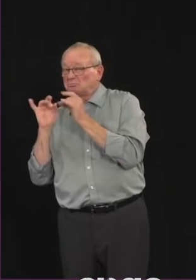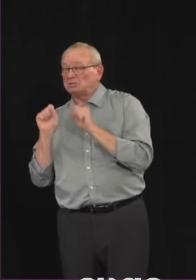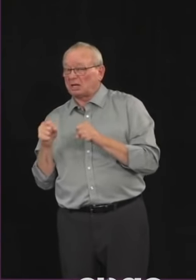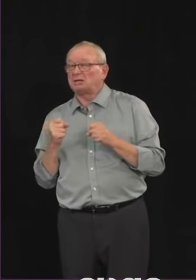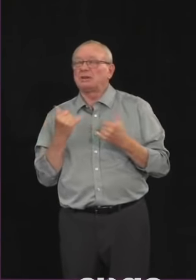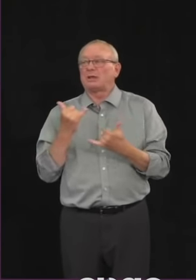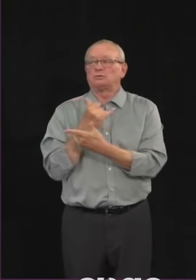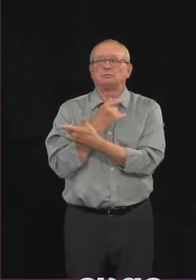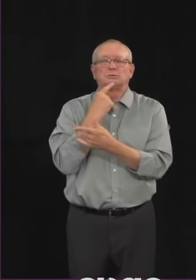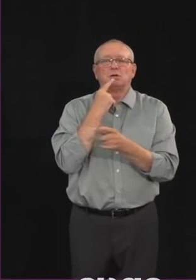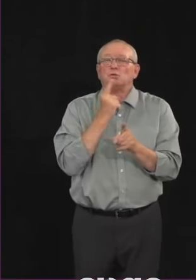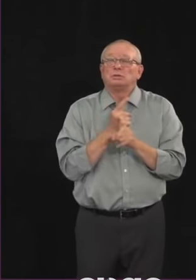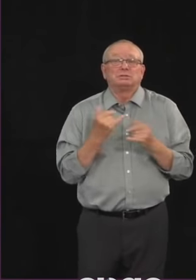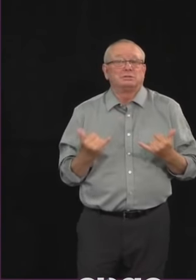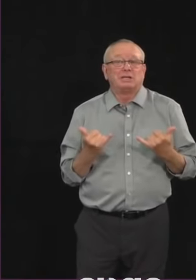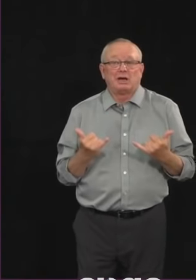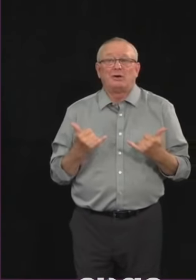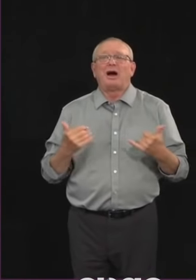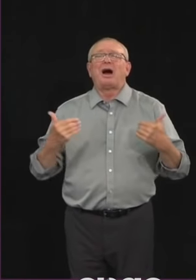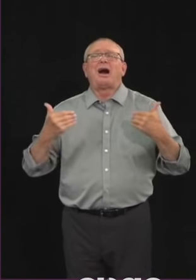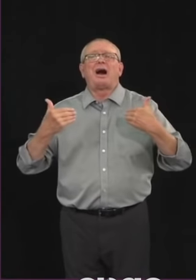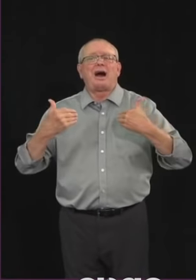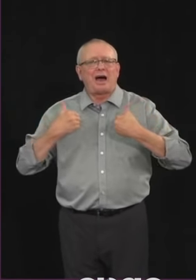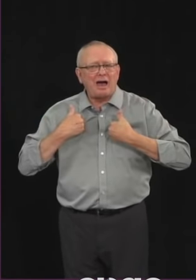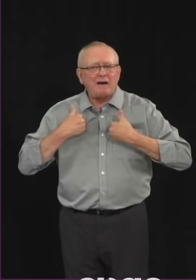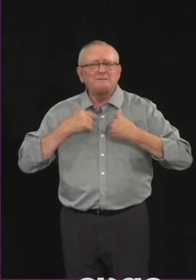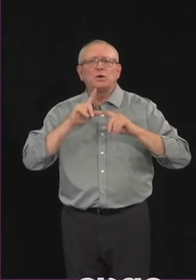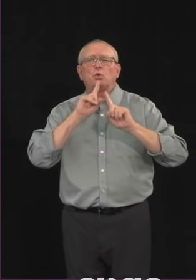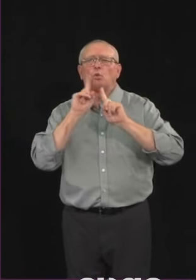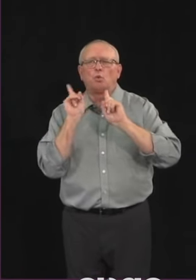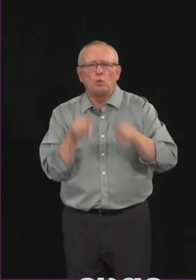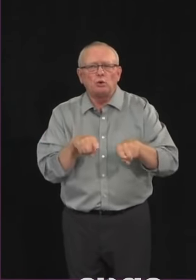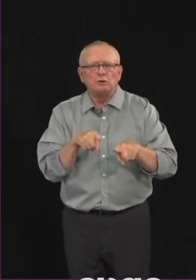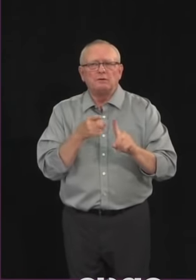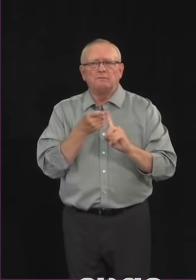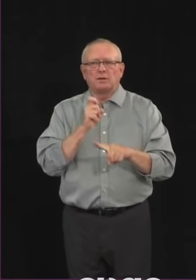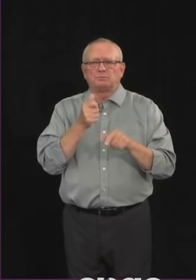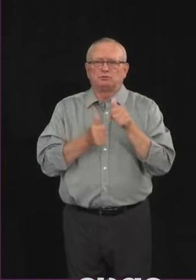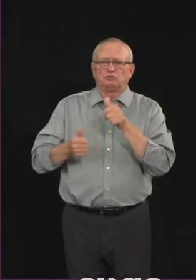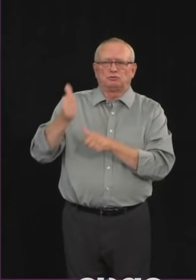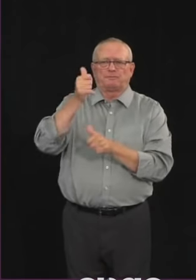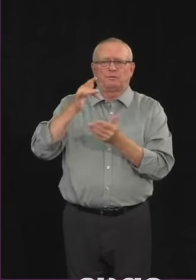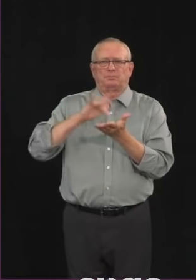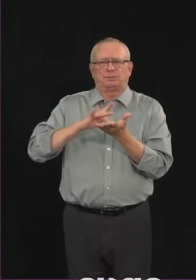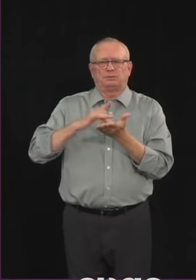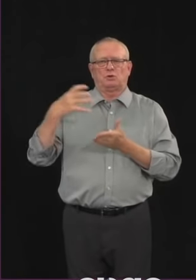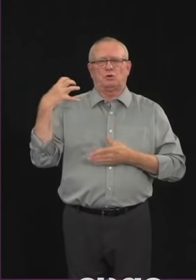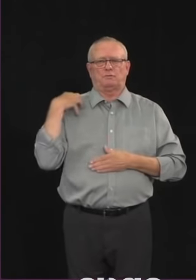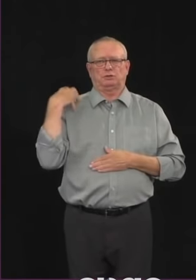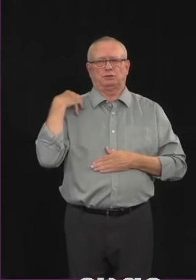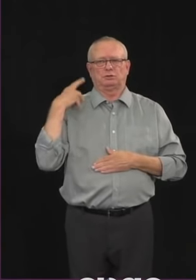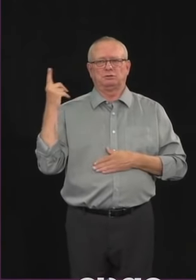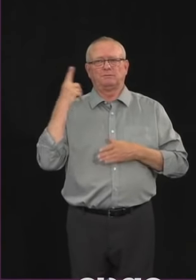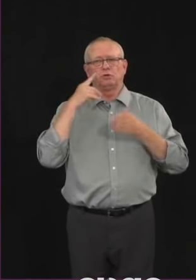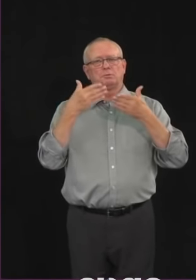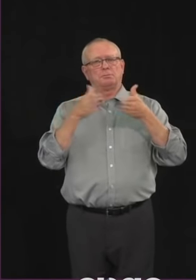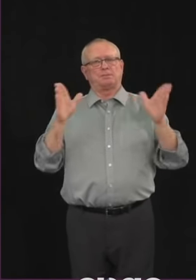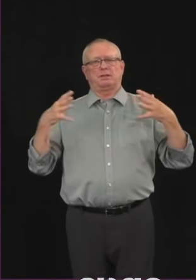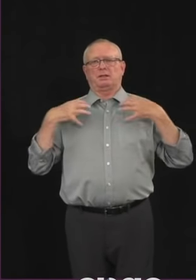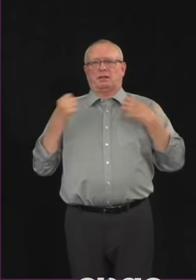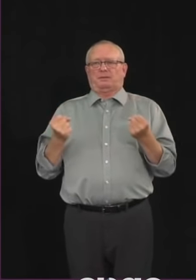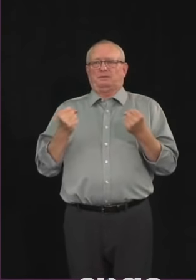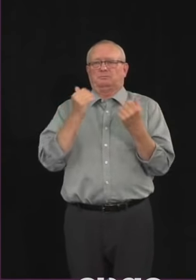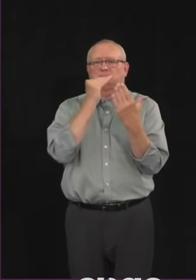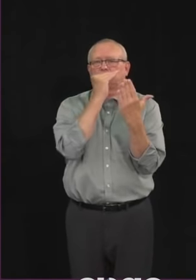we have made changes to the Public Health Act to uh to allow for um uh to to help with uh local